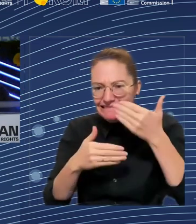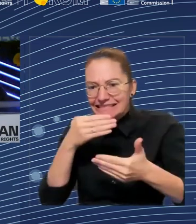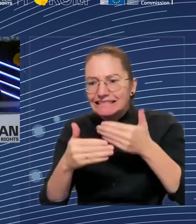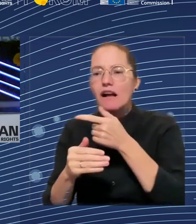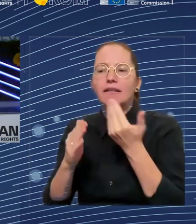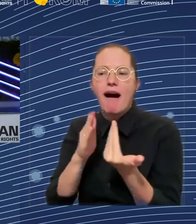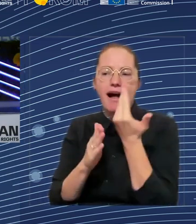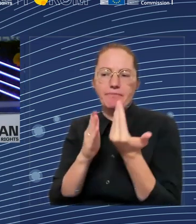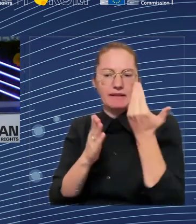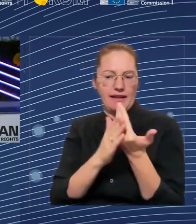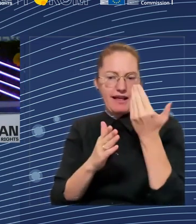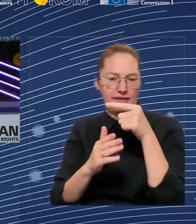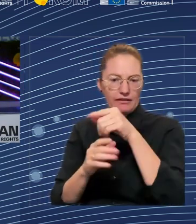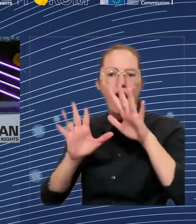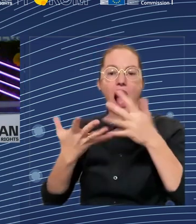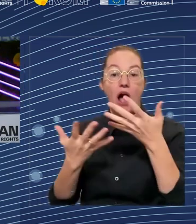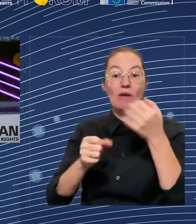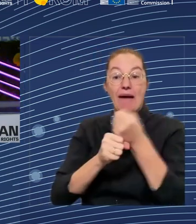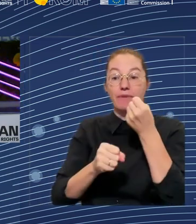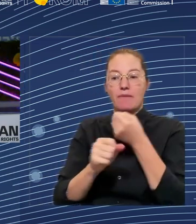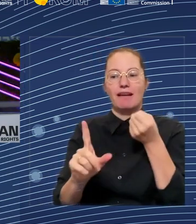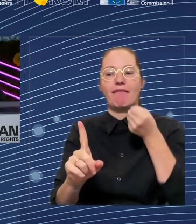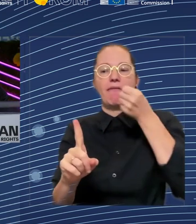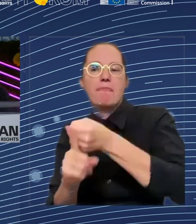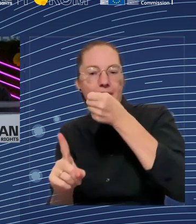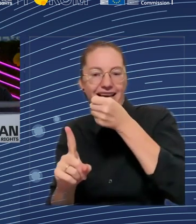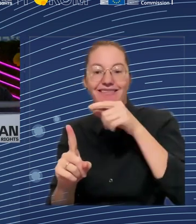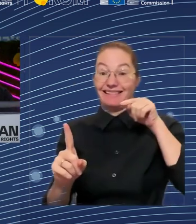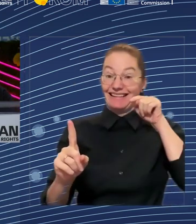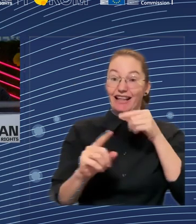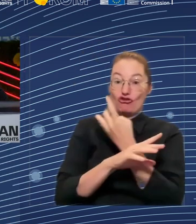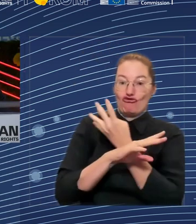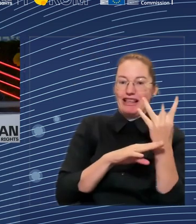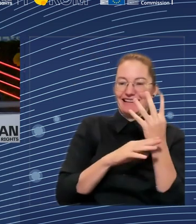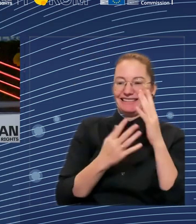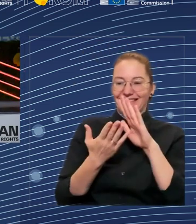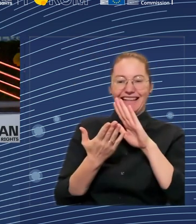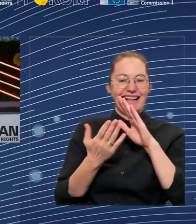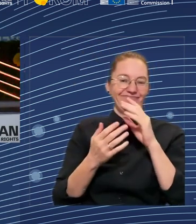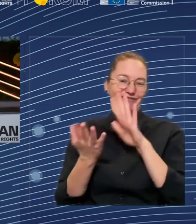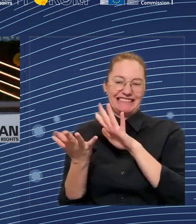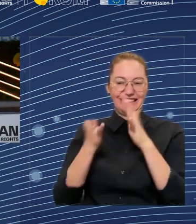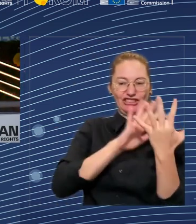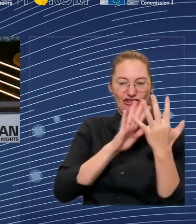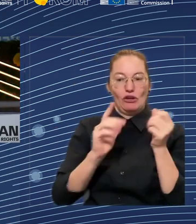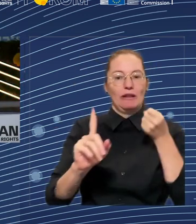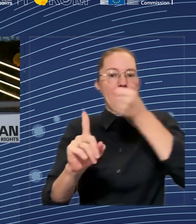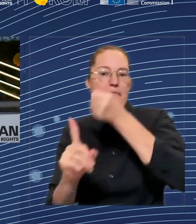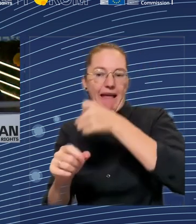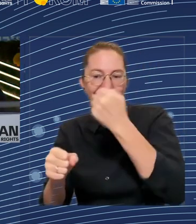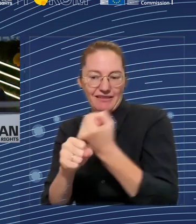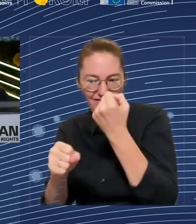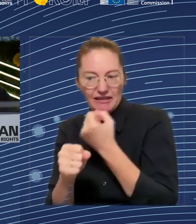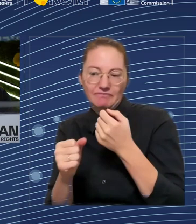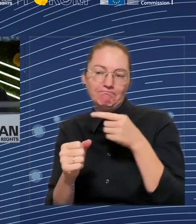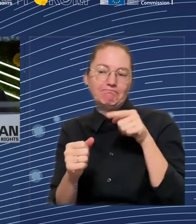more people, but it's especially also about more skills, because there are a lot of new skills that will be required in the context of the green